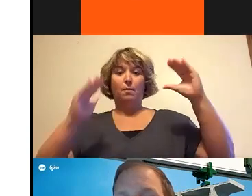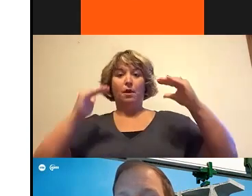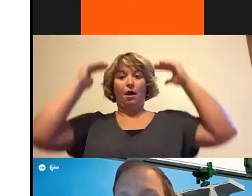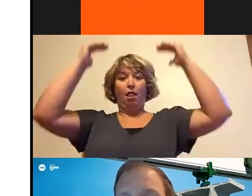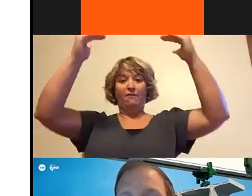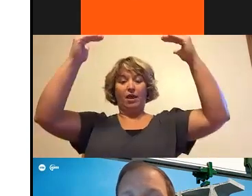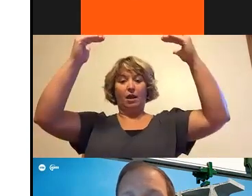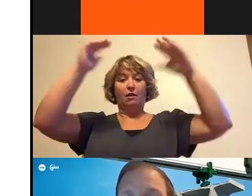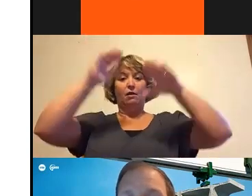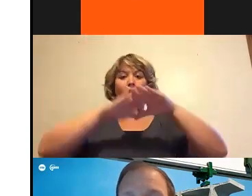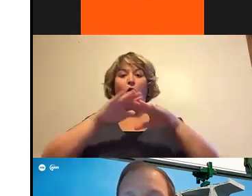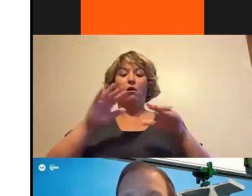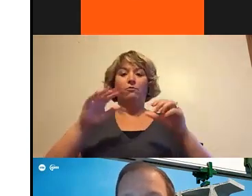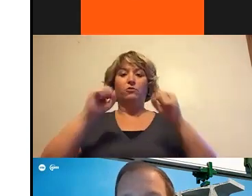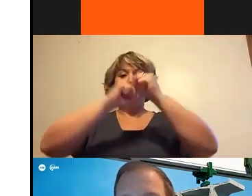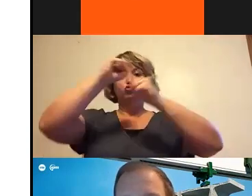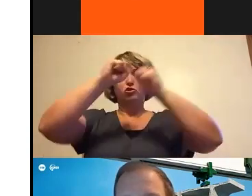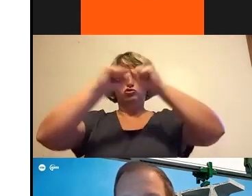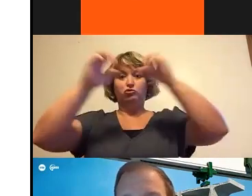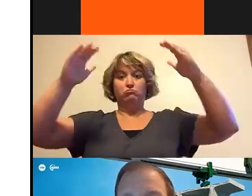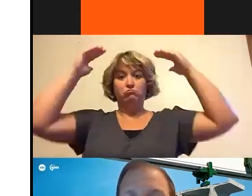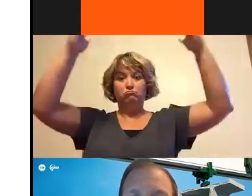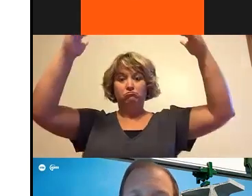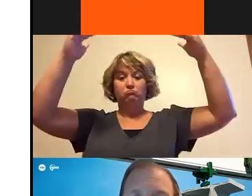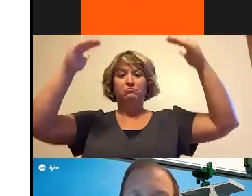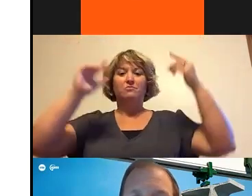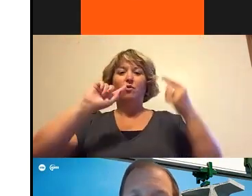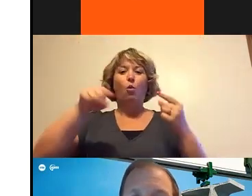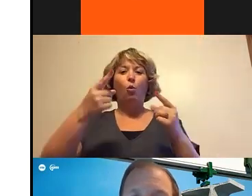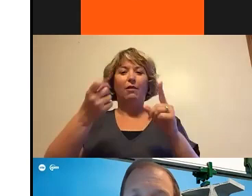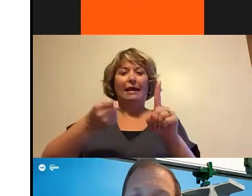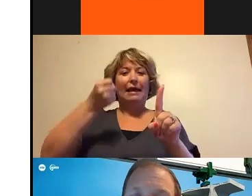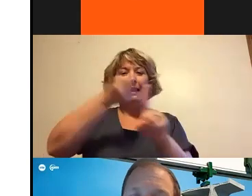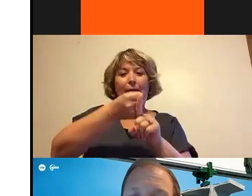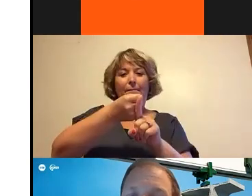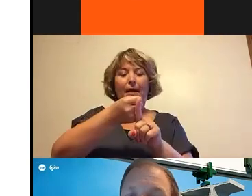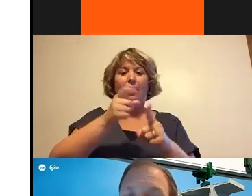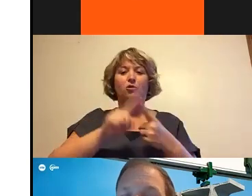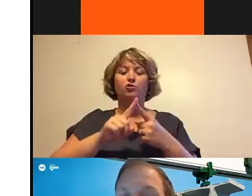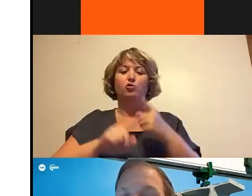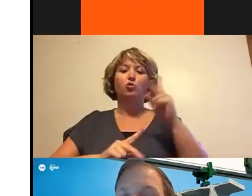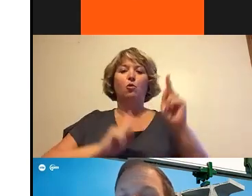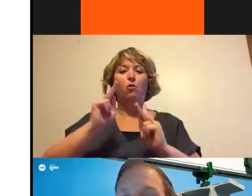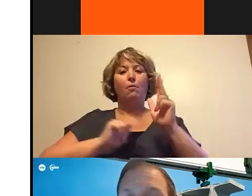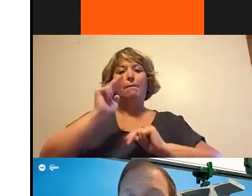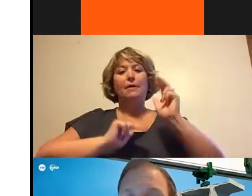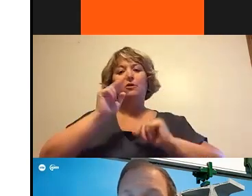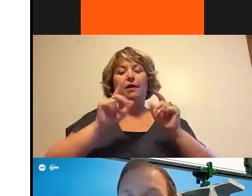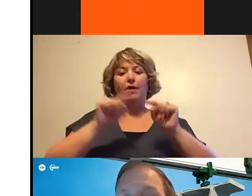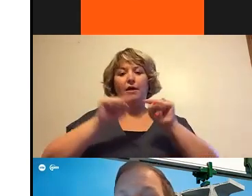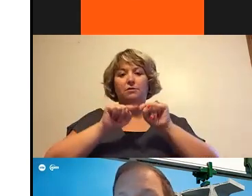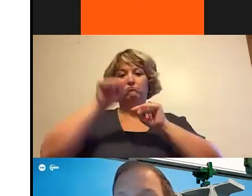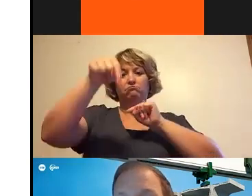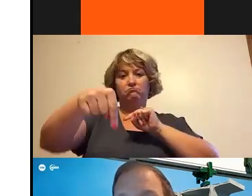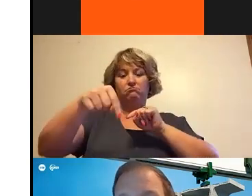So the direct impact will only be to the building that's directly adjacent to the section of bridge that's being erected at that point in